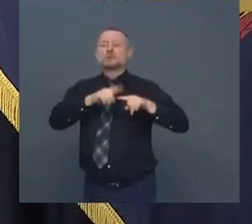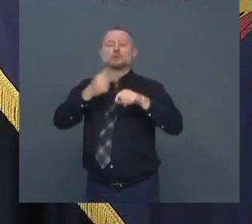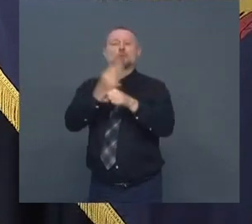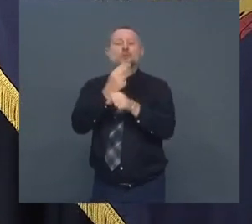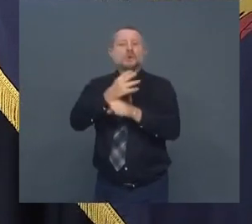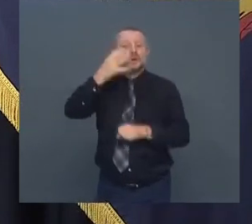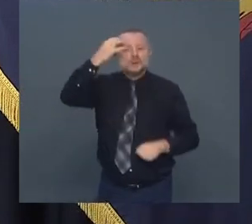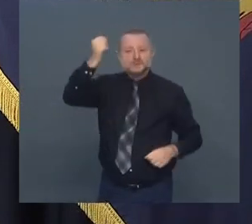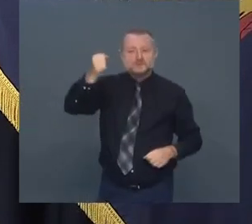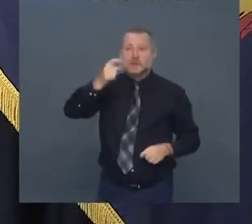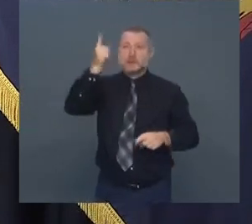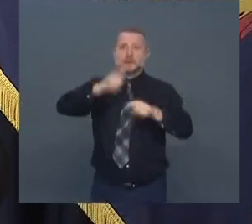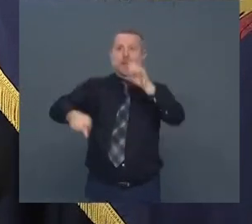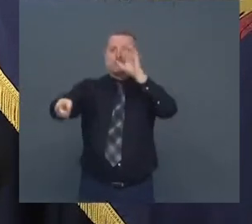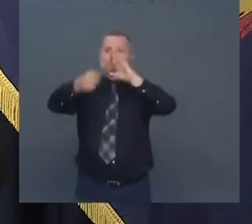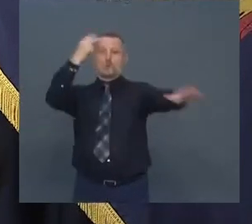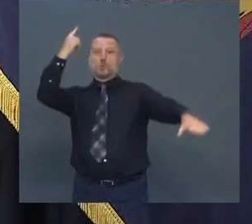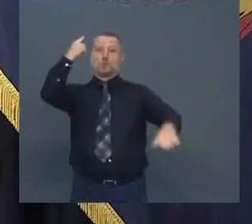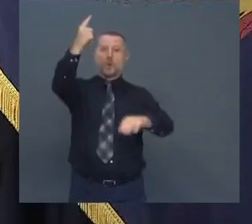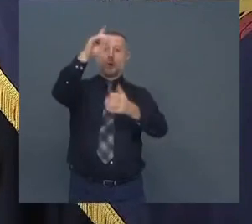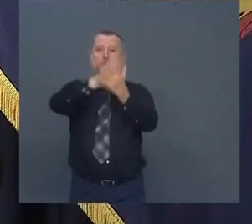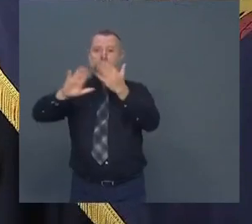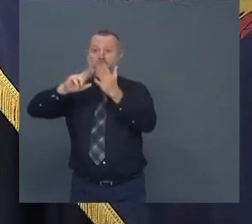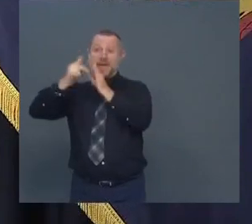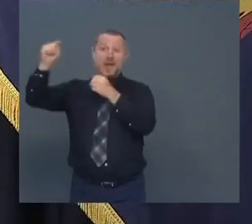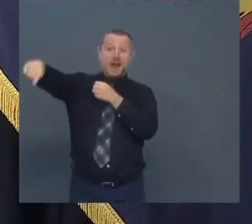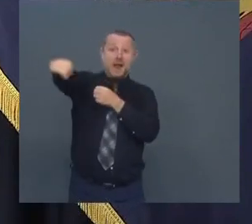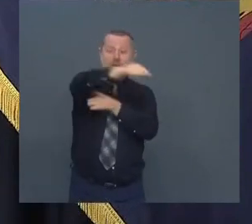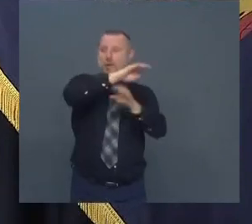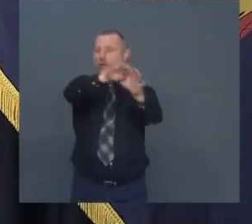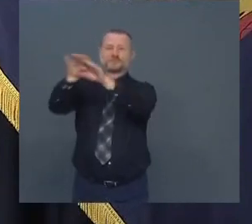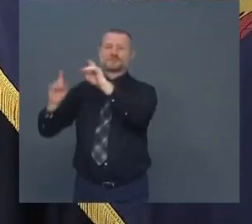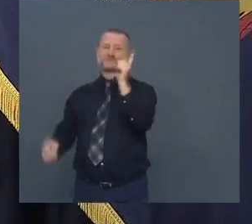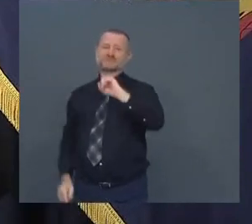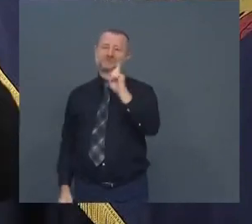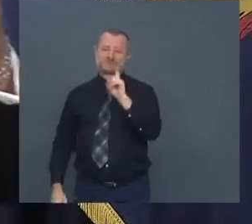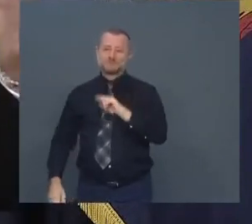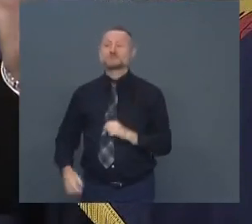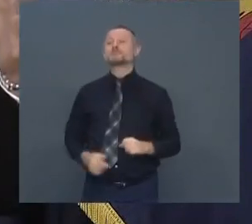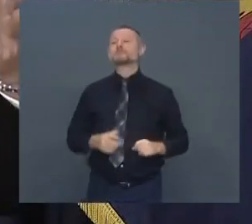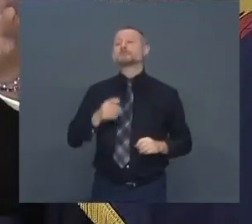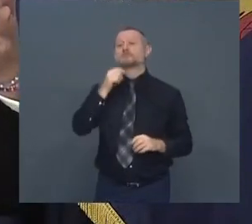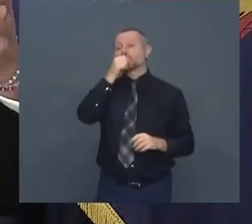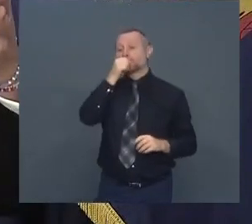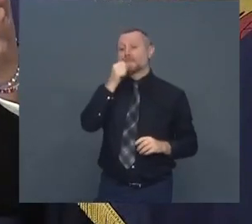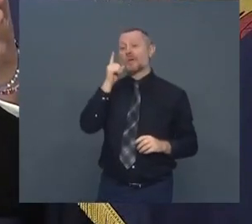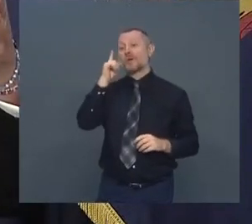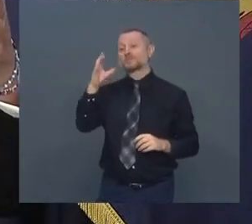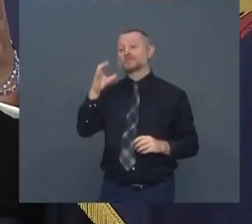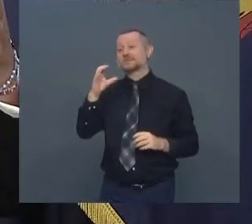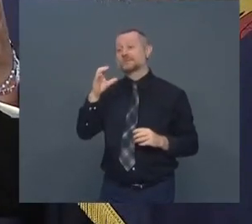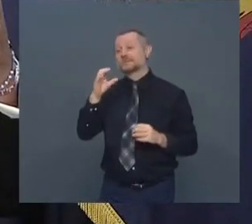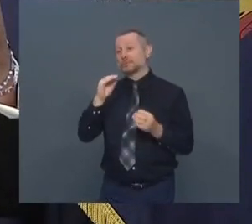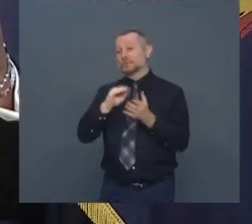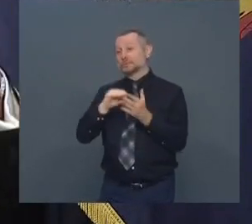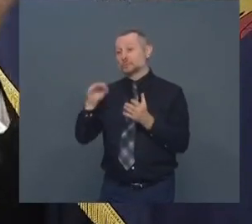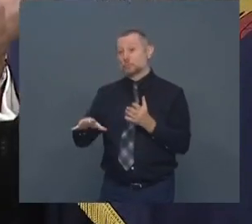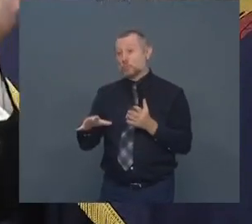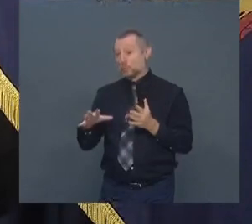that comes to it the 100 students are all in one dorm